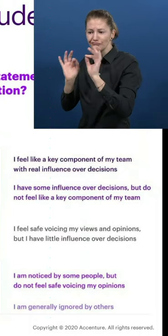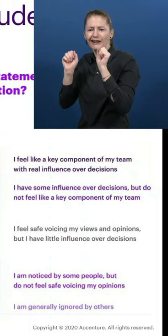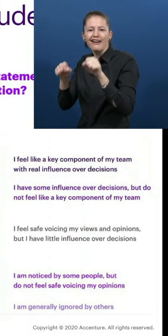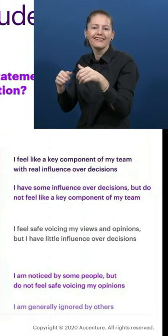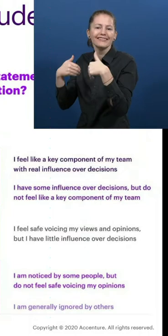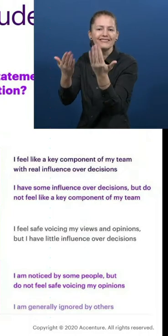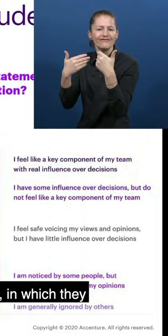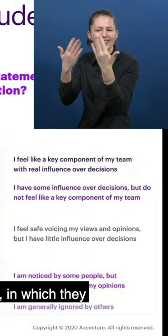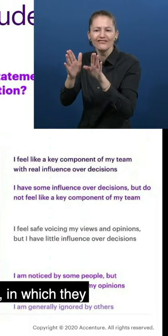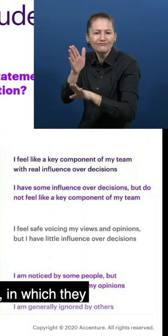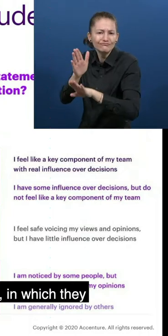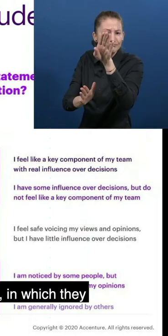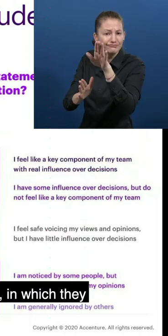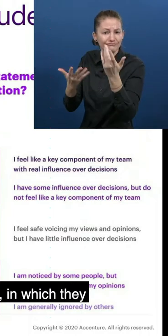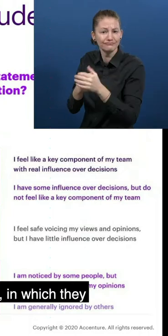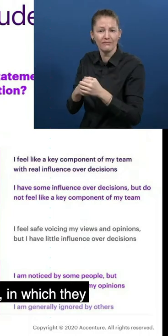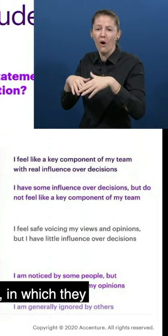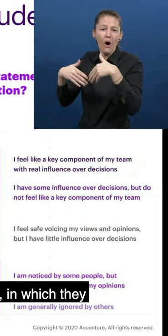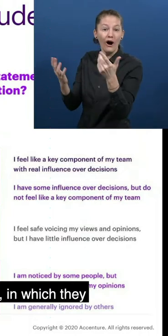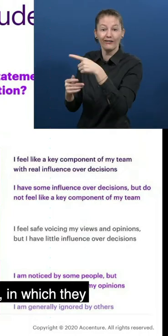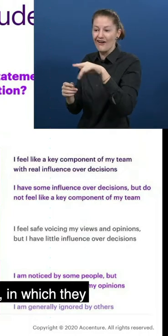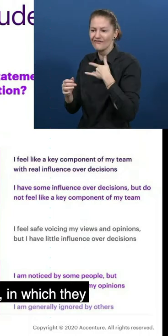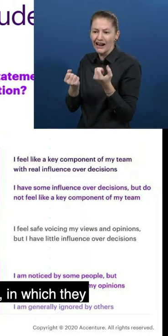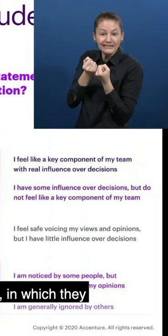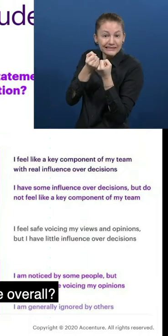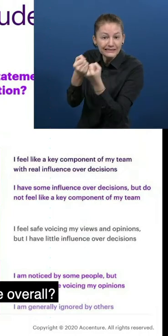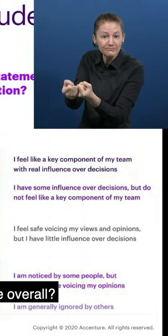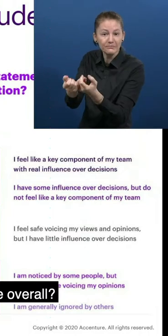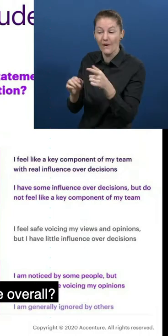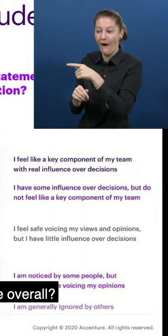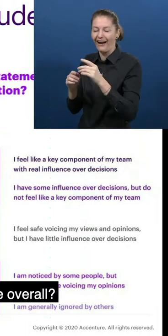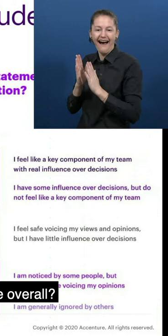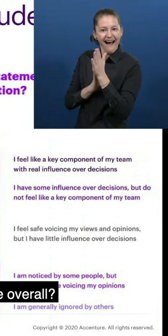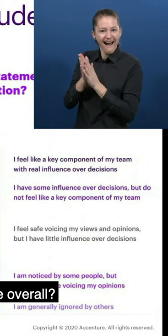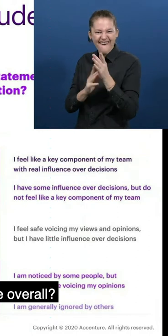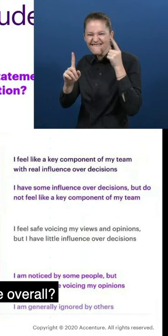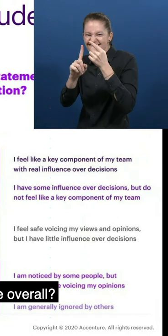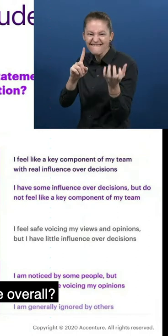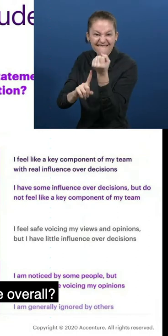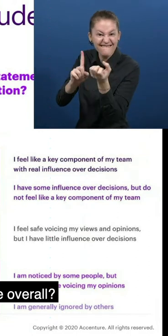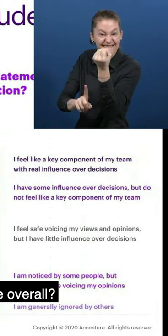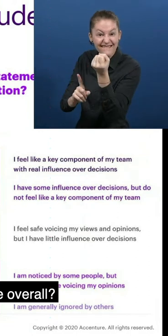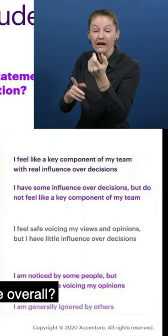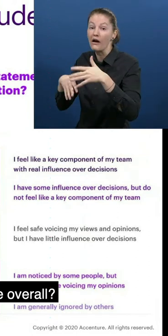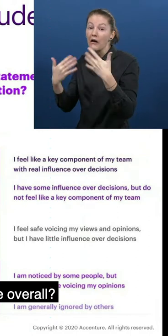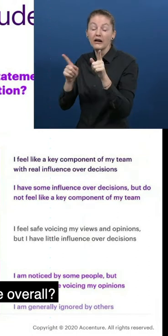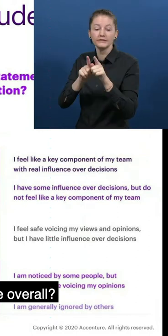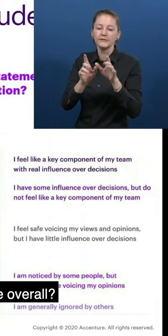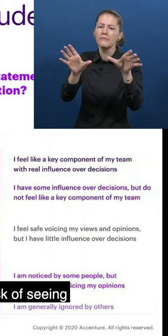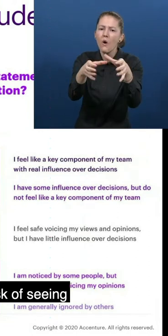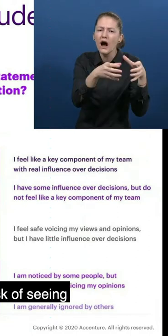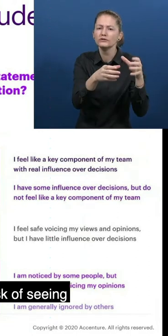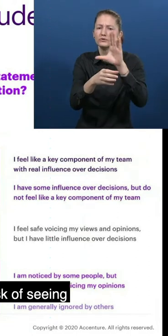feeling supported? Are they thriving? And is the culture of the organization in which they work enabling a more diverse, inclusive workforce overall?